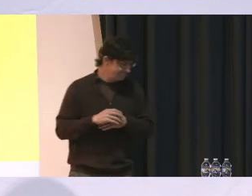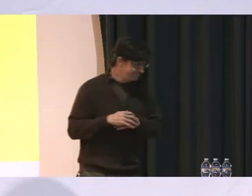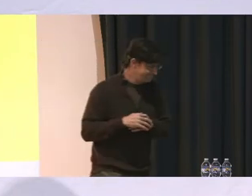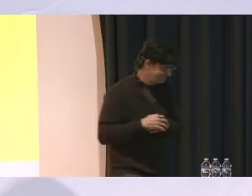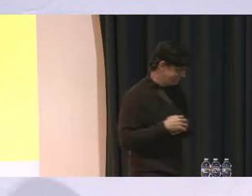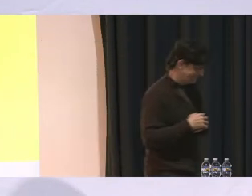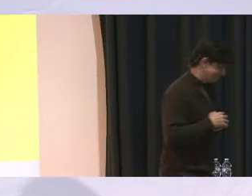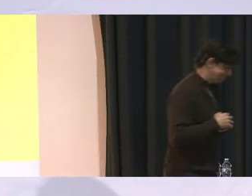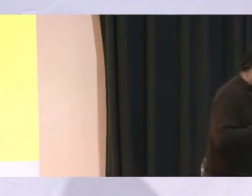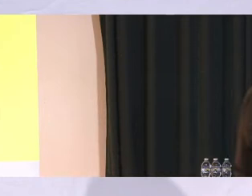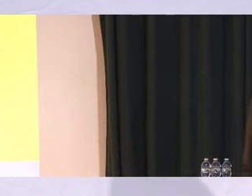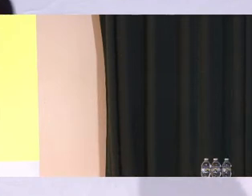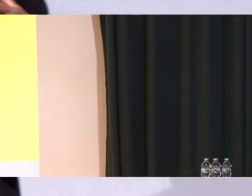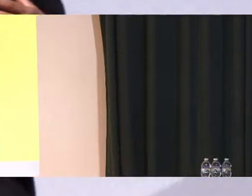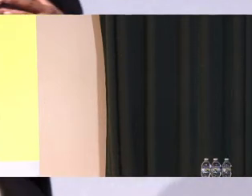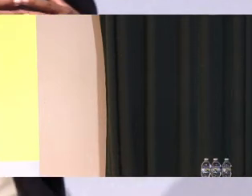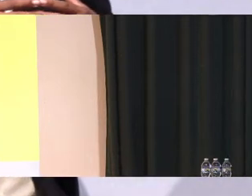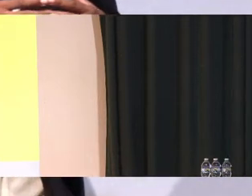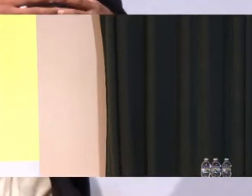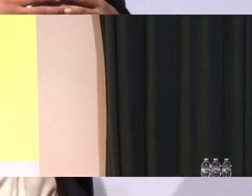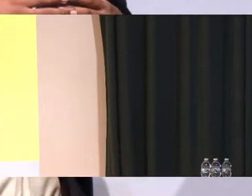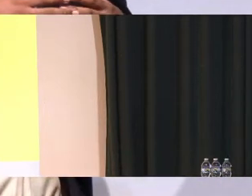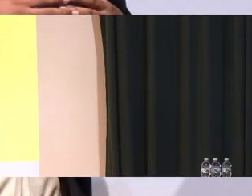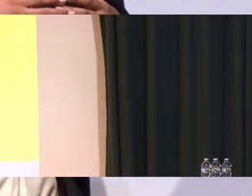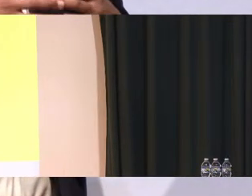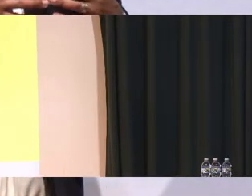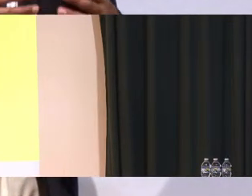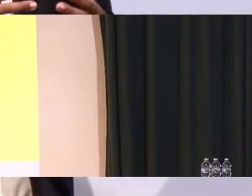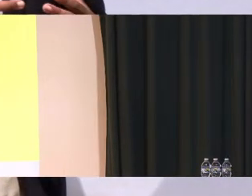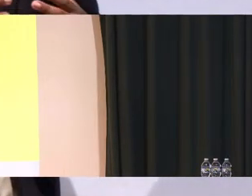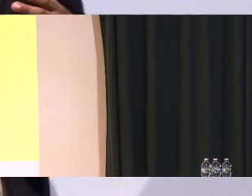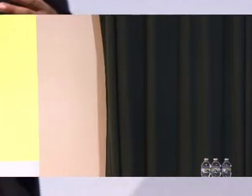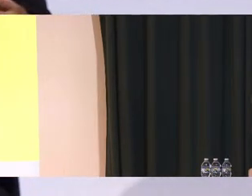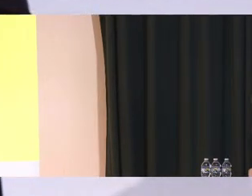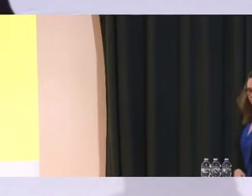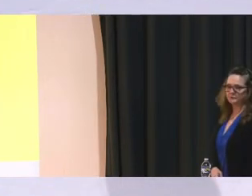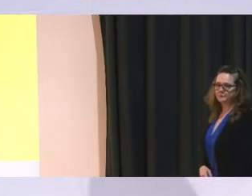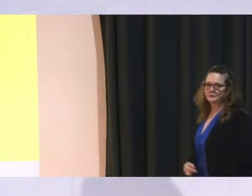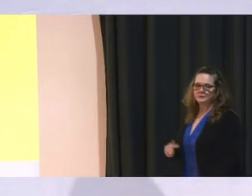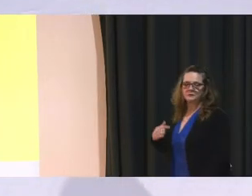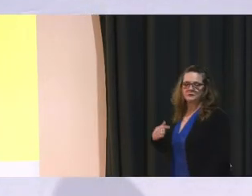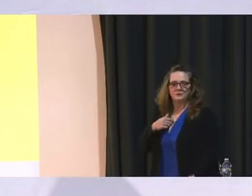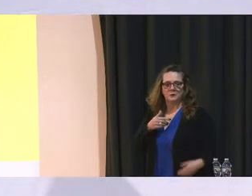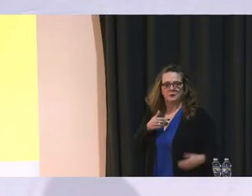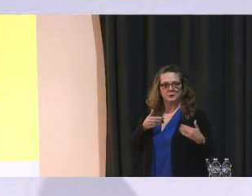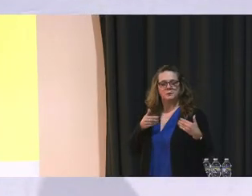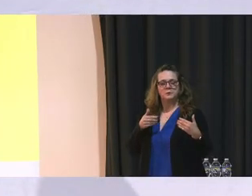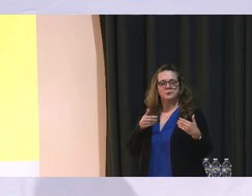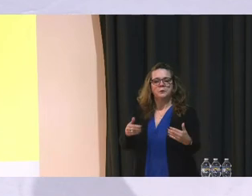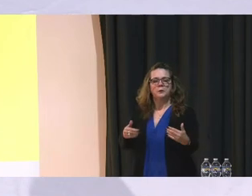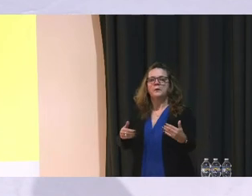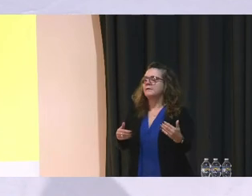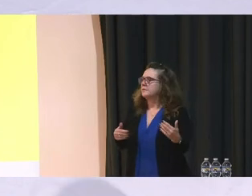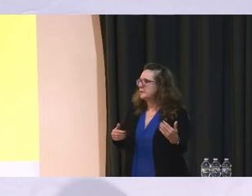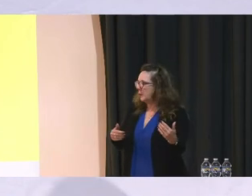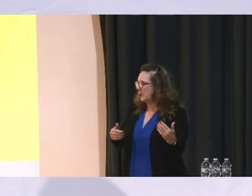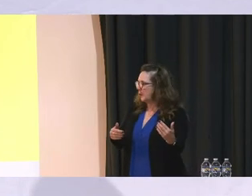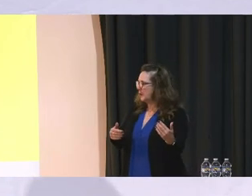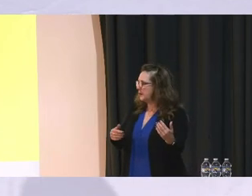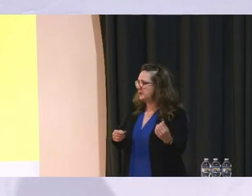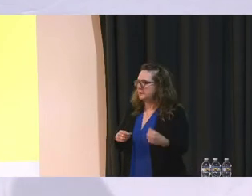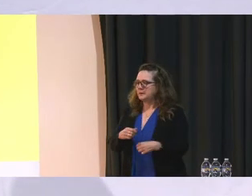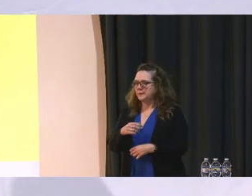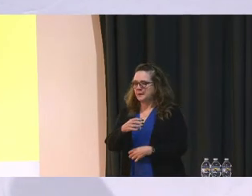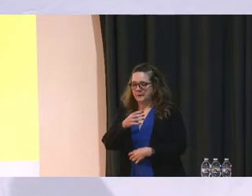things very difficult. And that's one of the reasons why I moved forward to bring in this audit. But as a mom